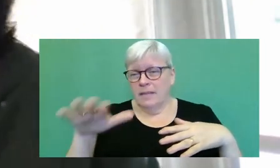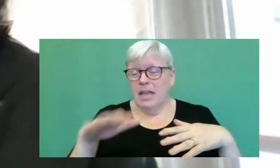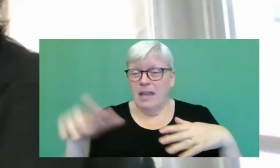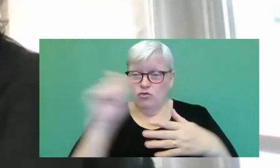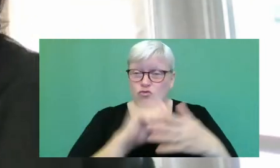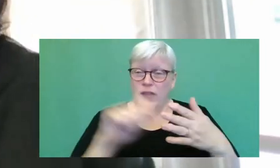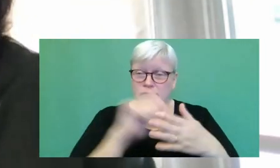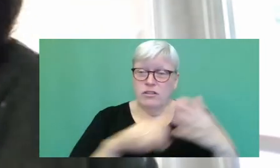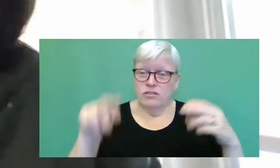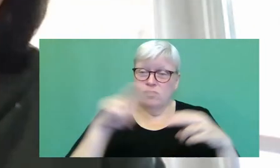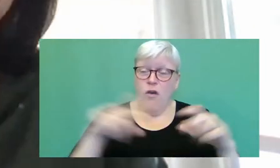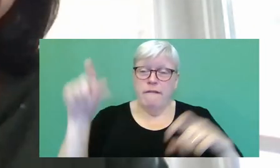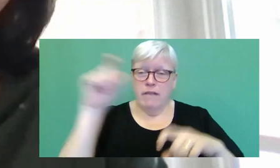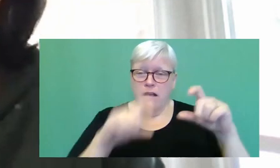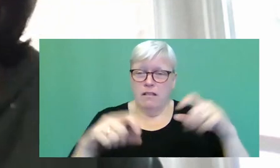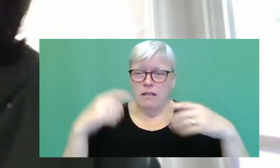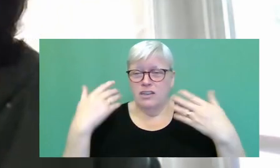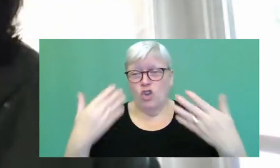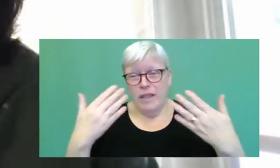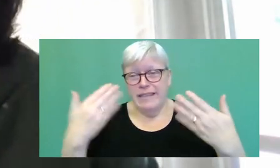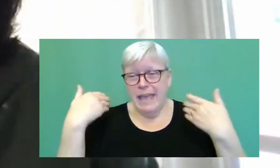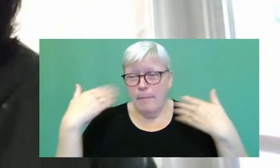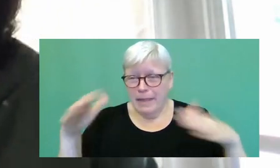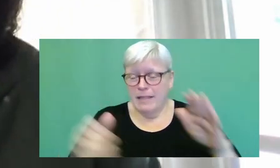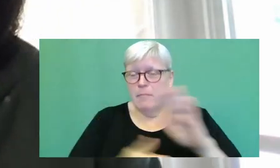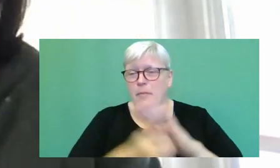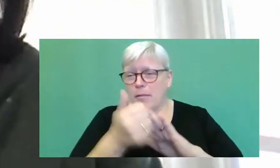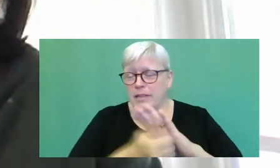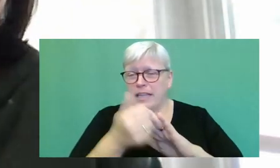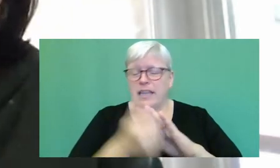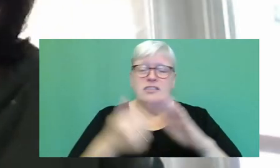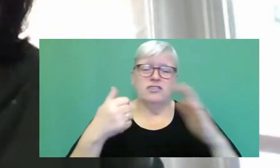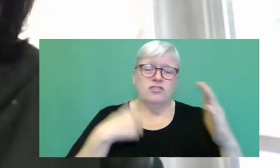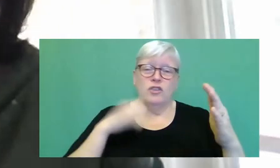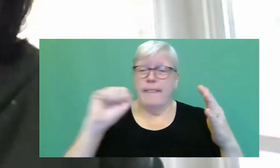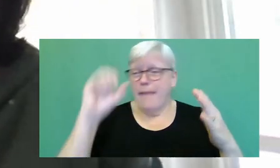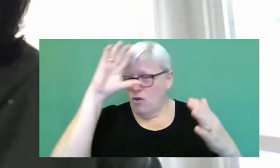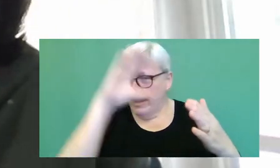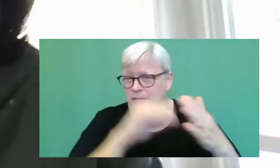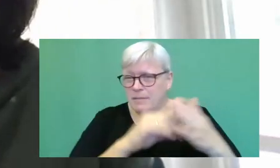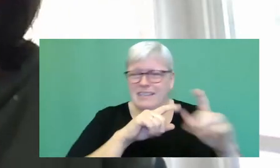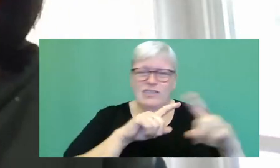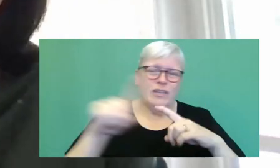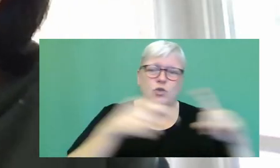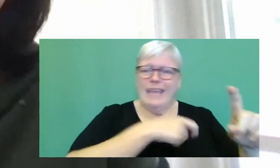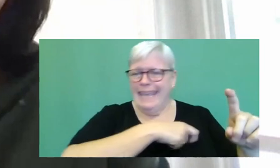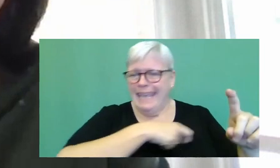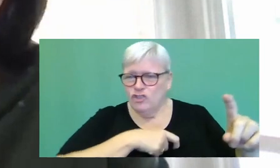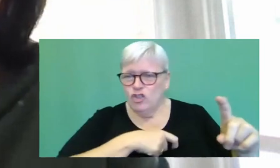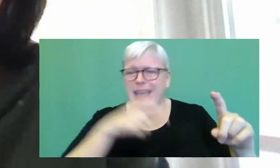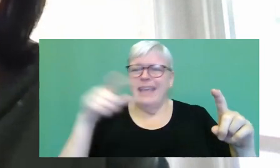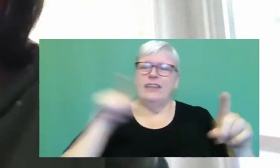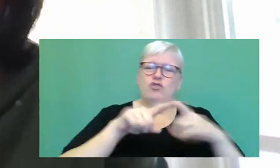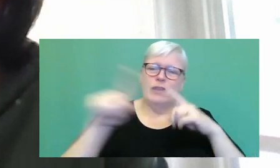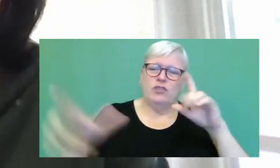hadn't been published yet, or had been published on their experience, trying to get agents, trying to get publishers. And that was the